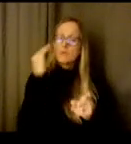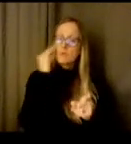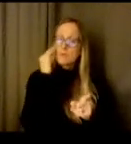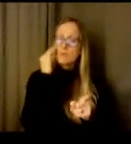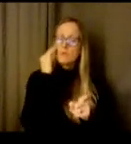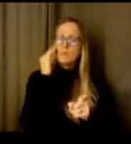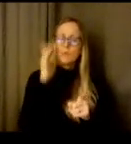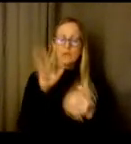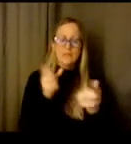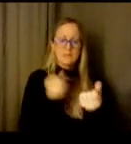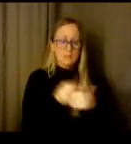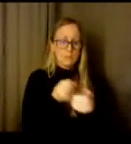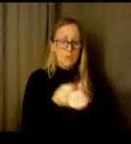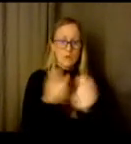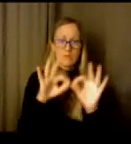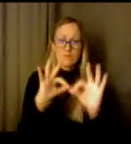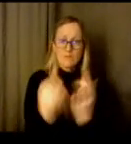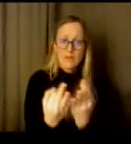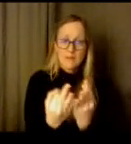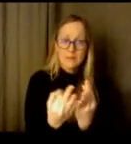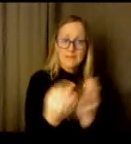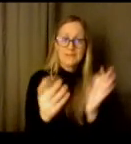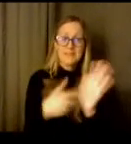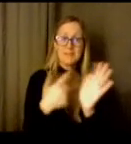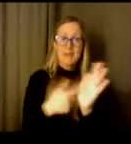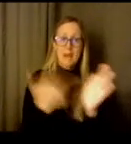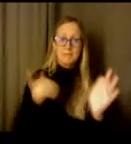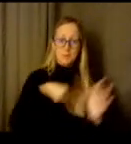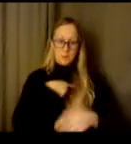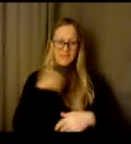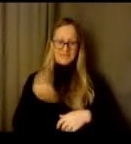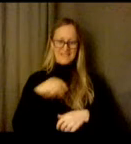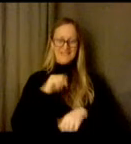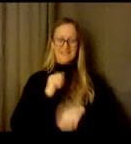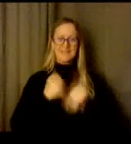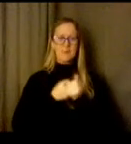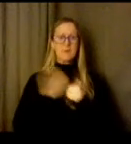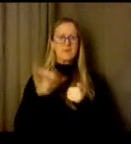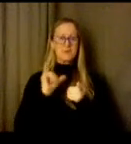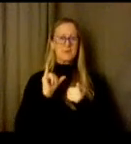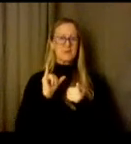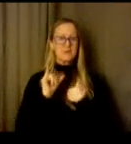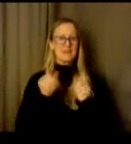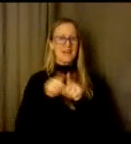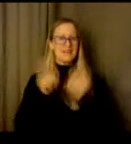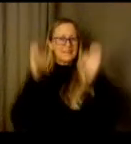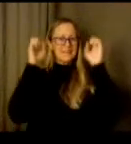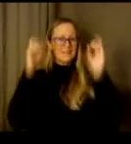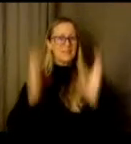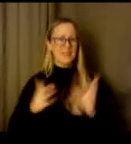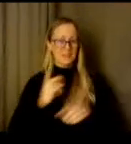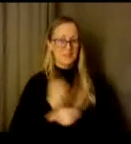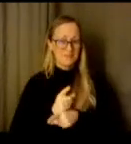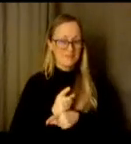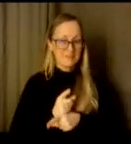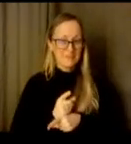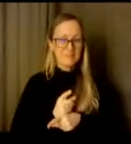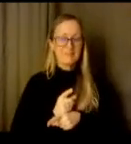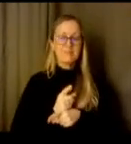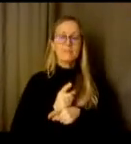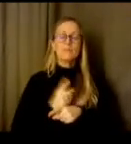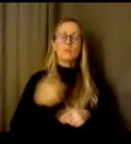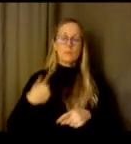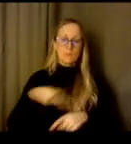can take on we the educators so we come together and we do things uh